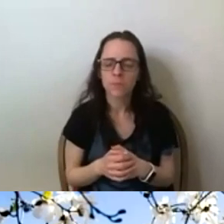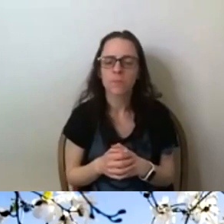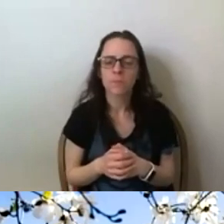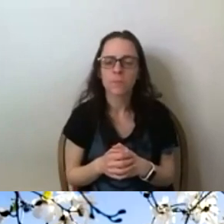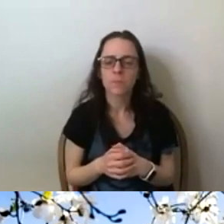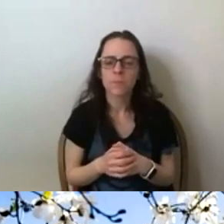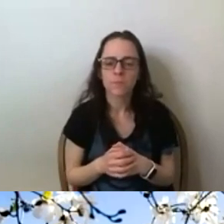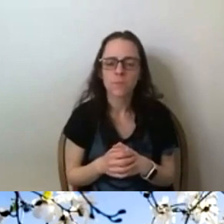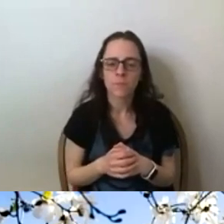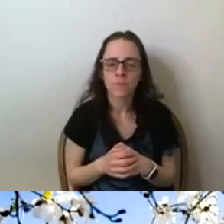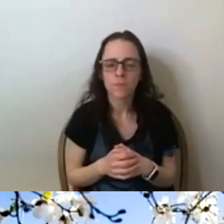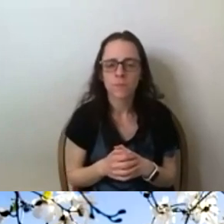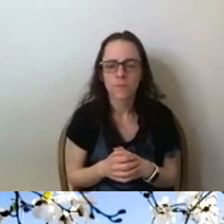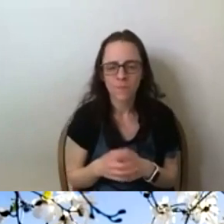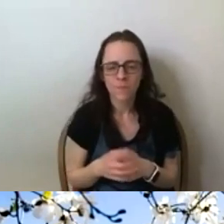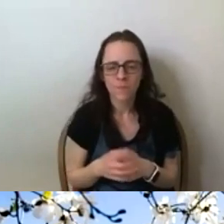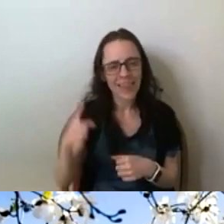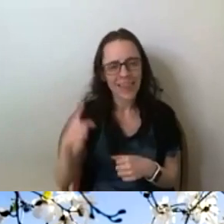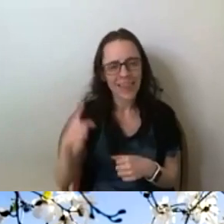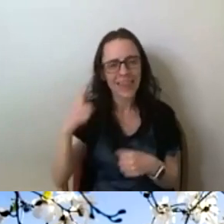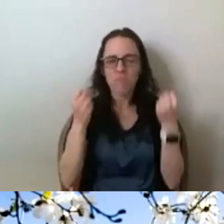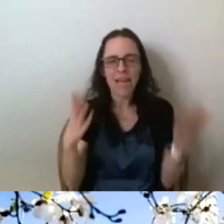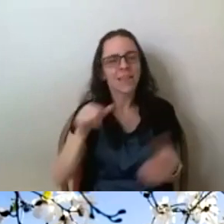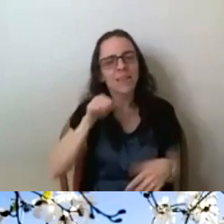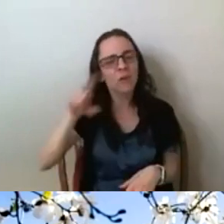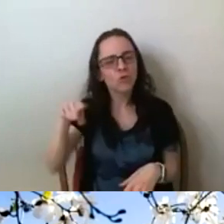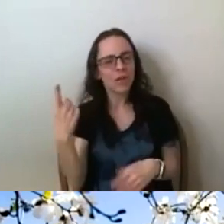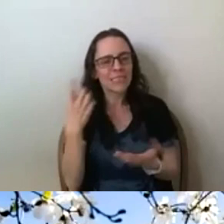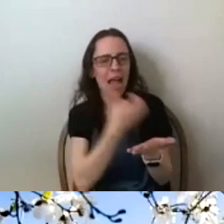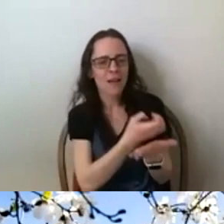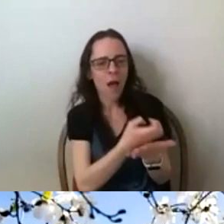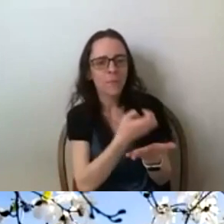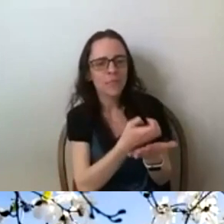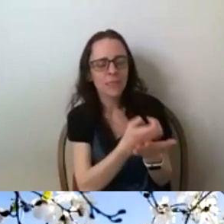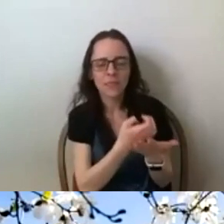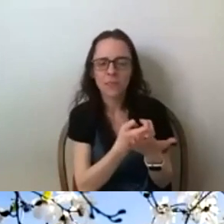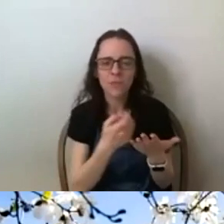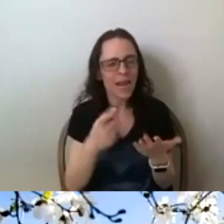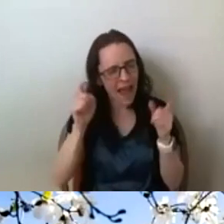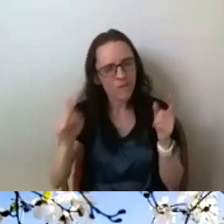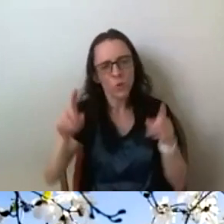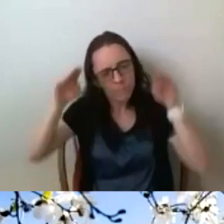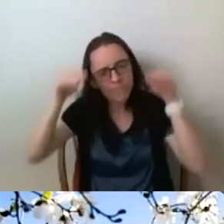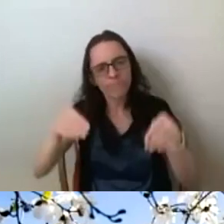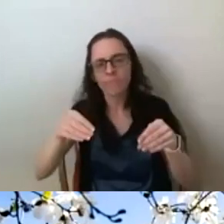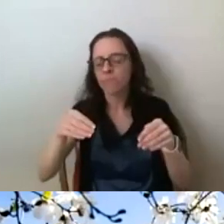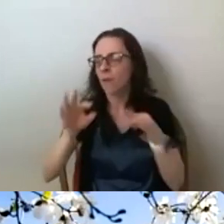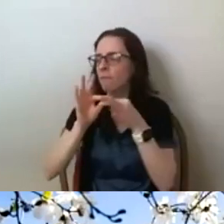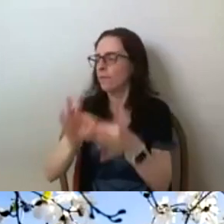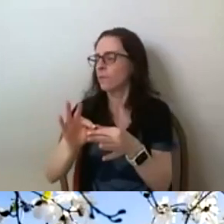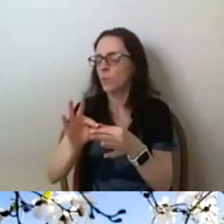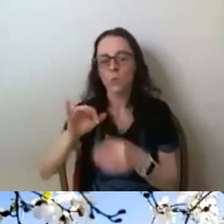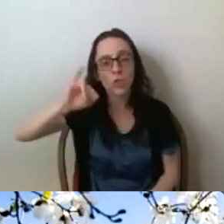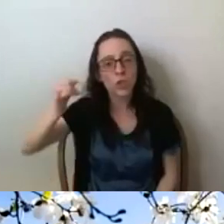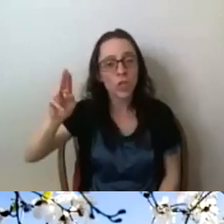more than economics that need to be addressed when, in terms of, uh, justice and reparations